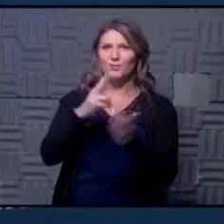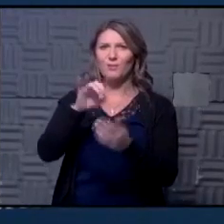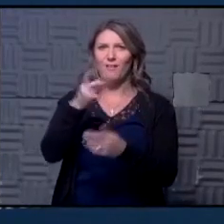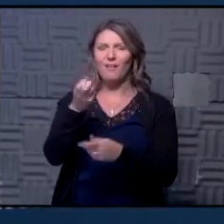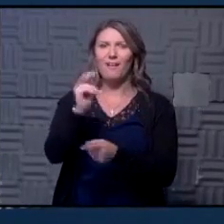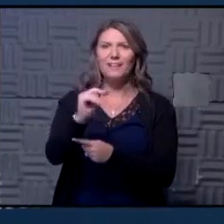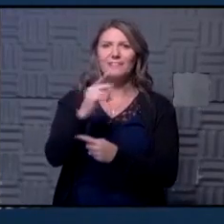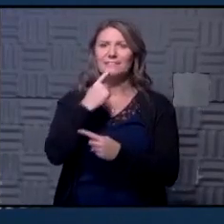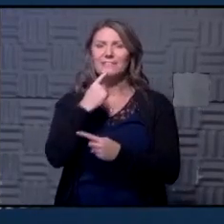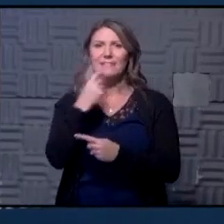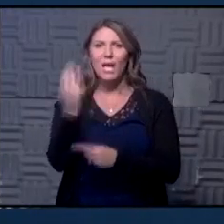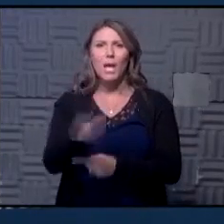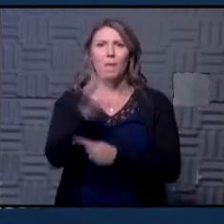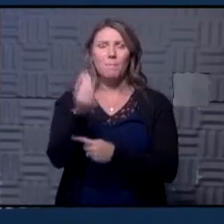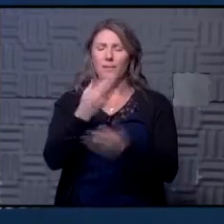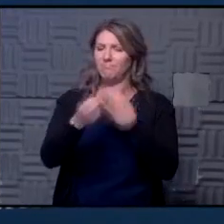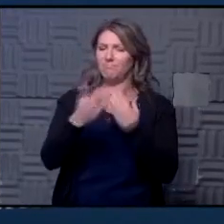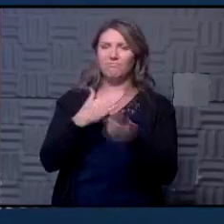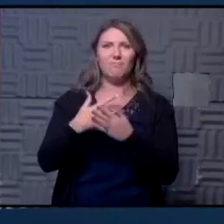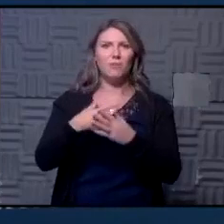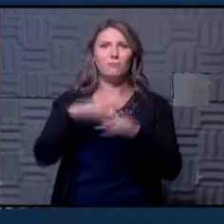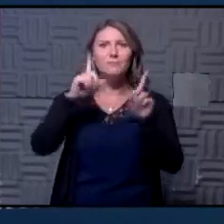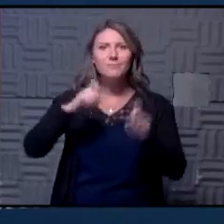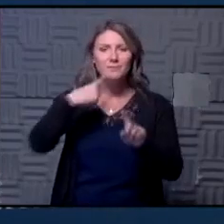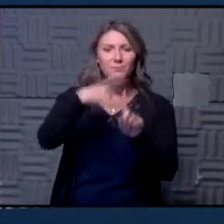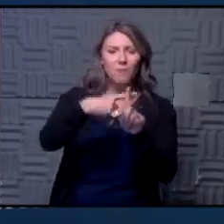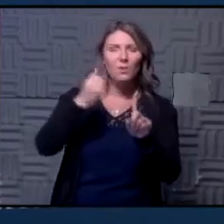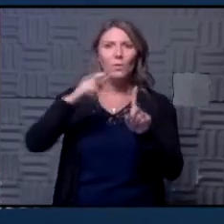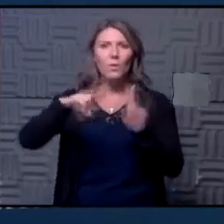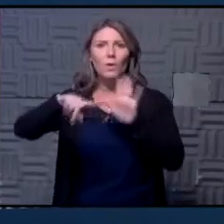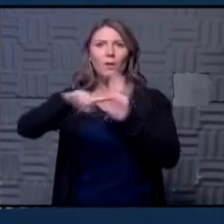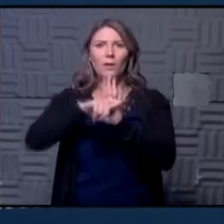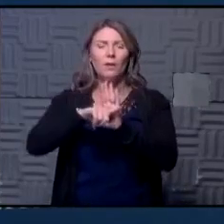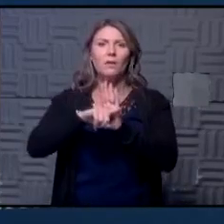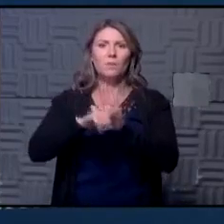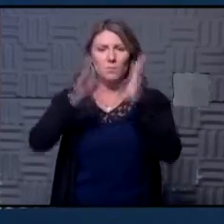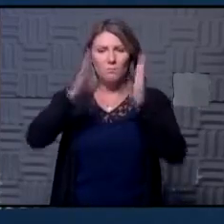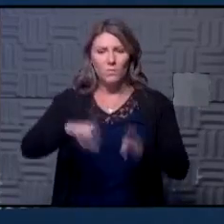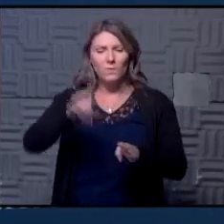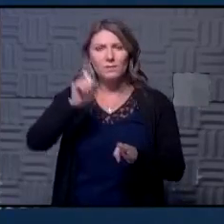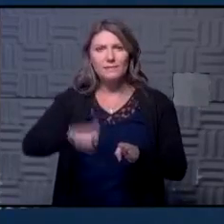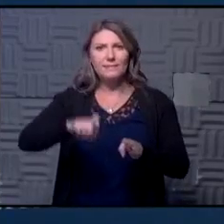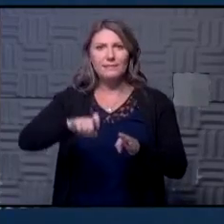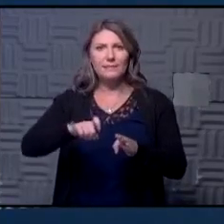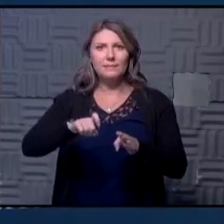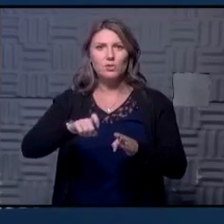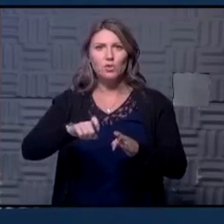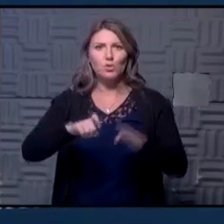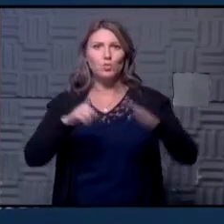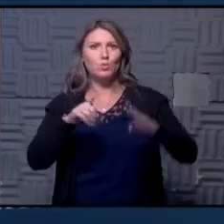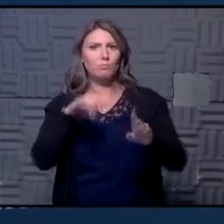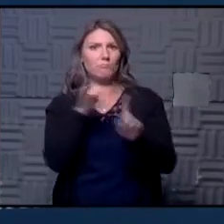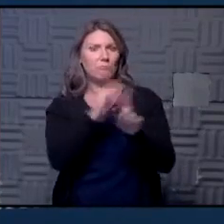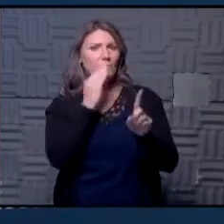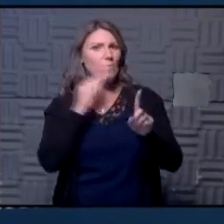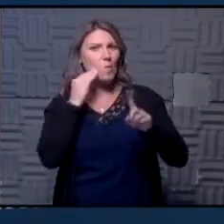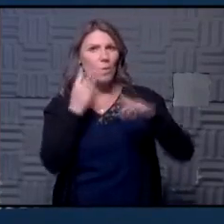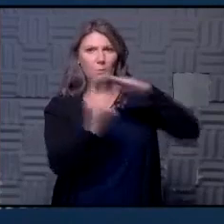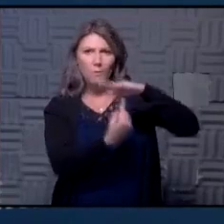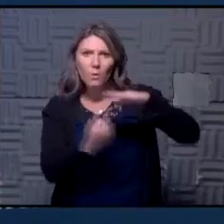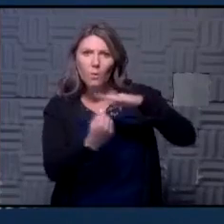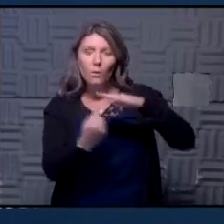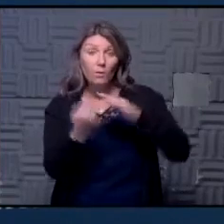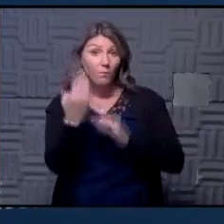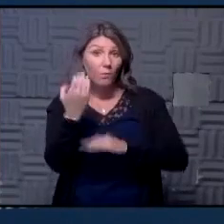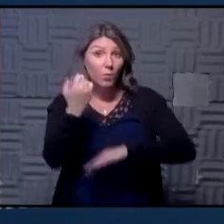regardless of testing positive or negative the person has to quarantine for 14 days did he hear you correctly